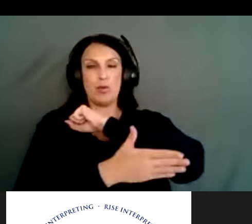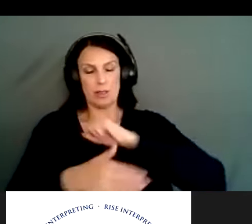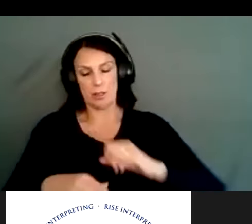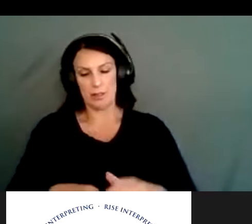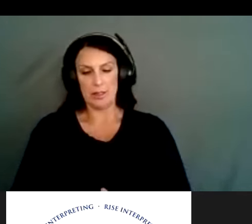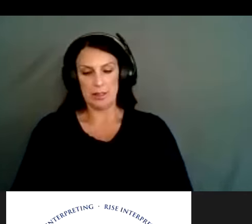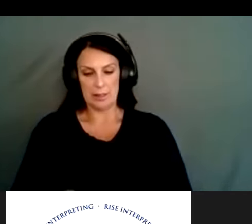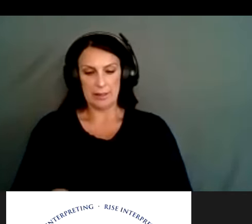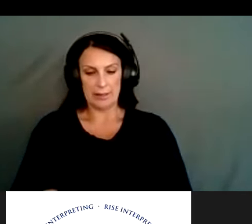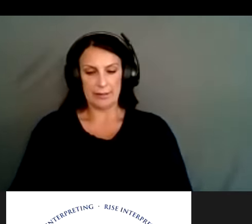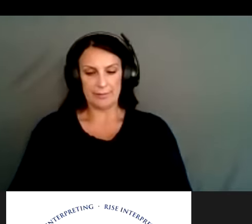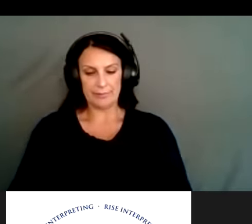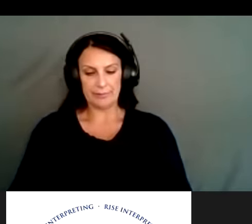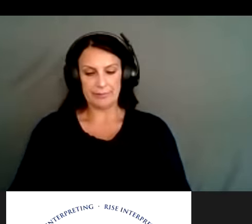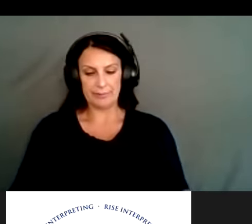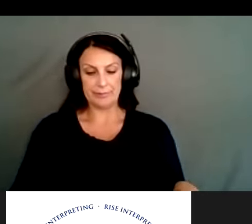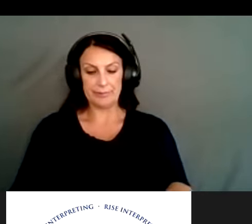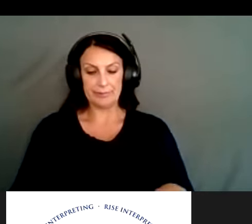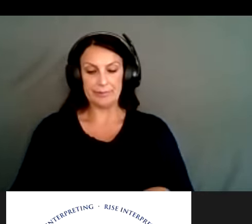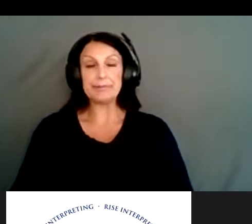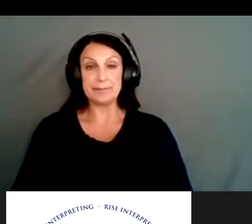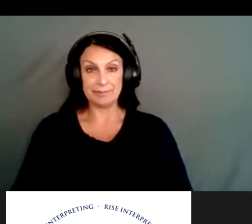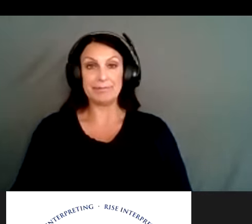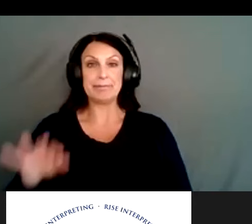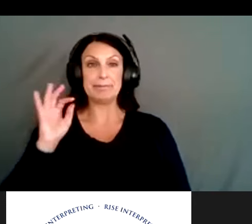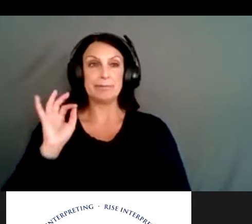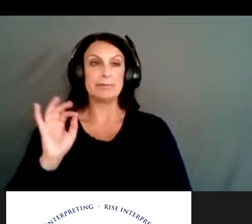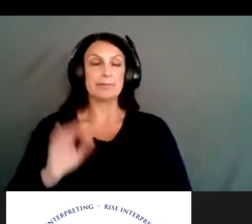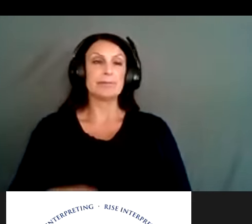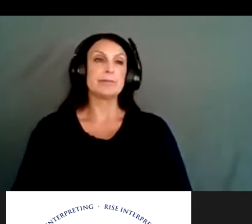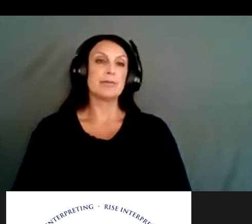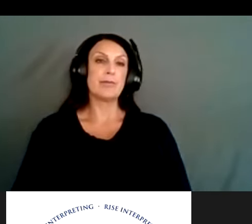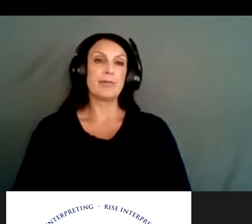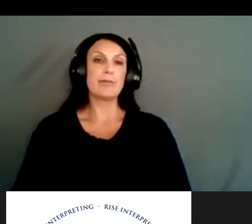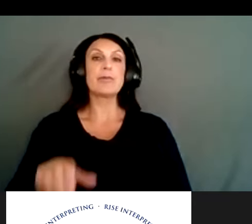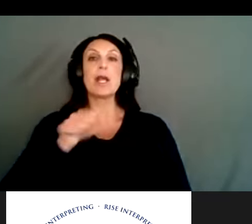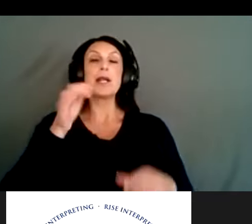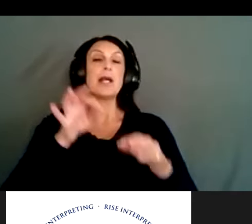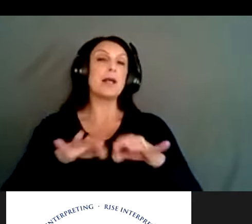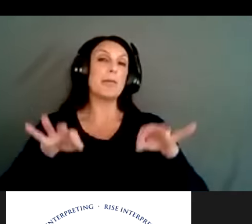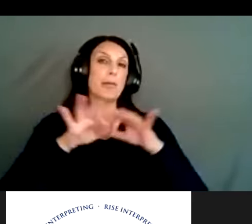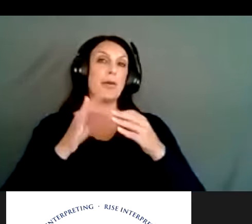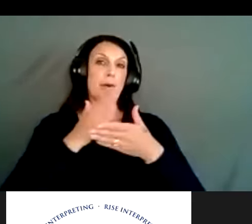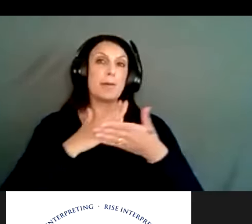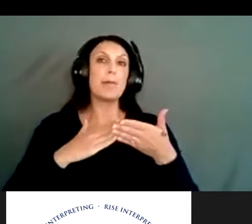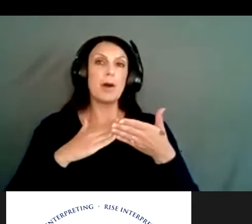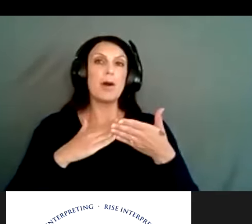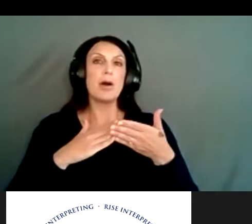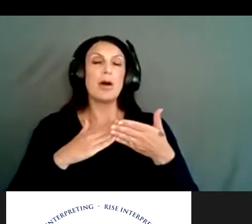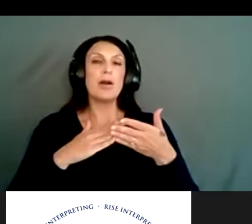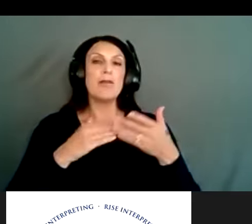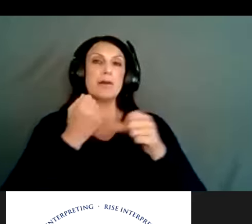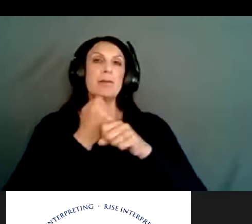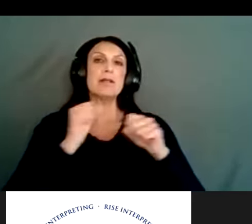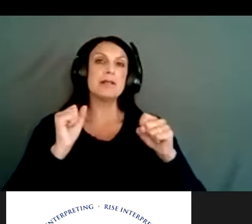Any other questions? Okay, perfect. So I mentioned another key element on, you know, when it comes to mean safety